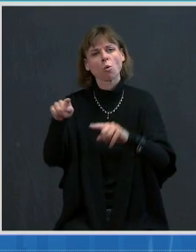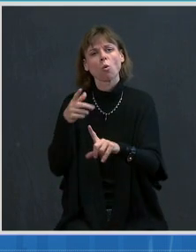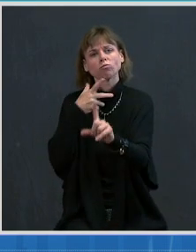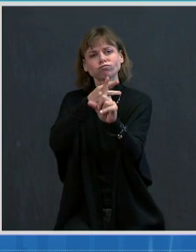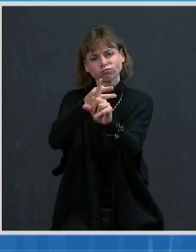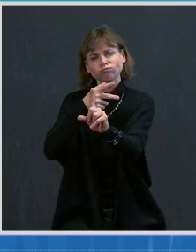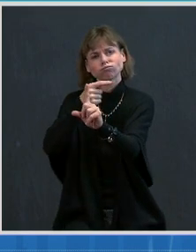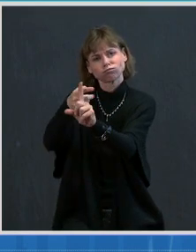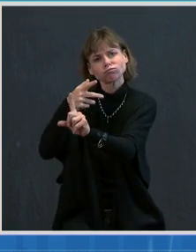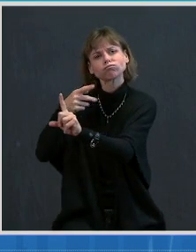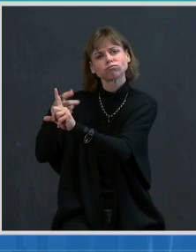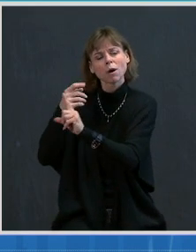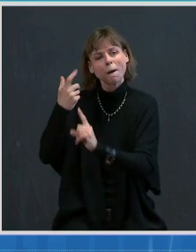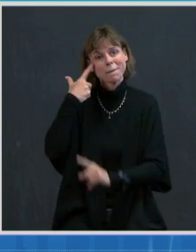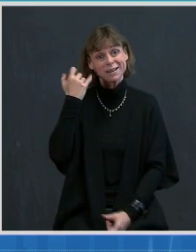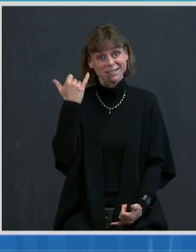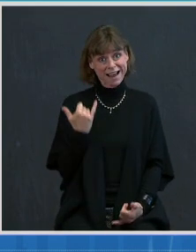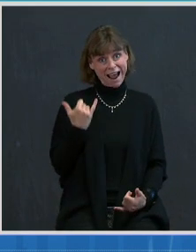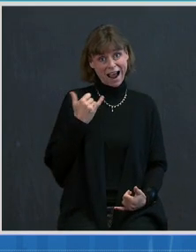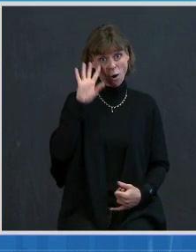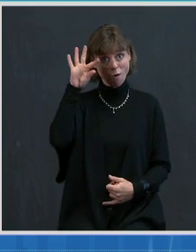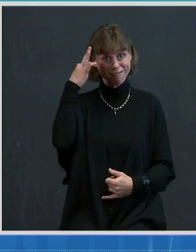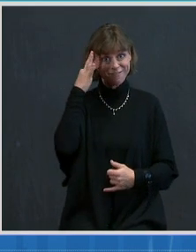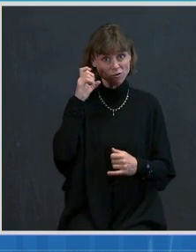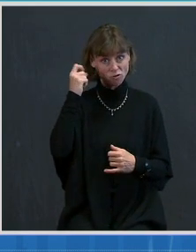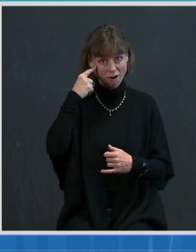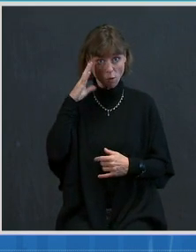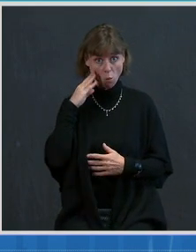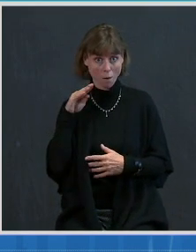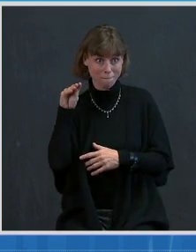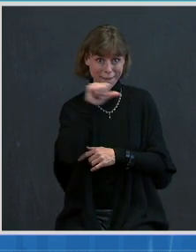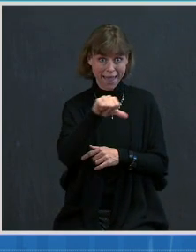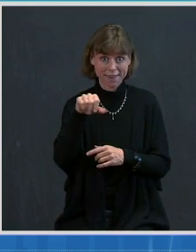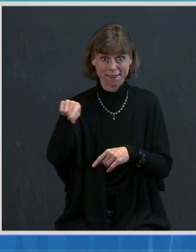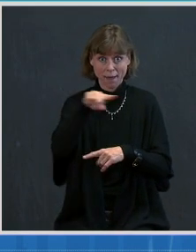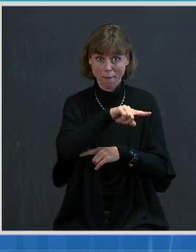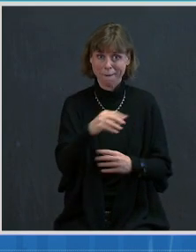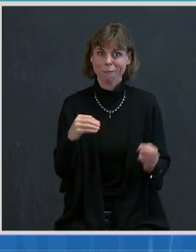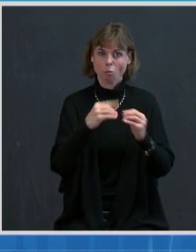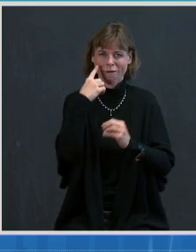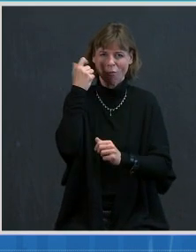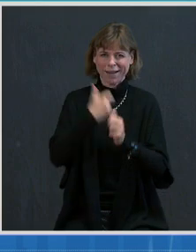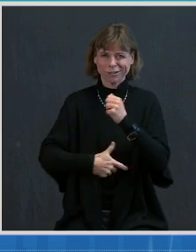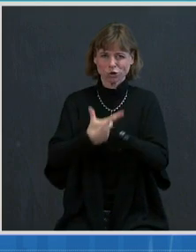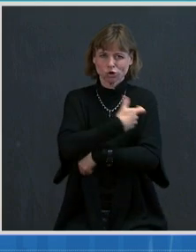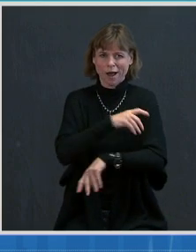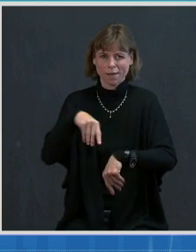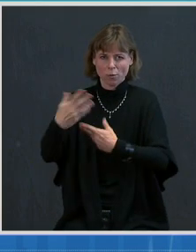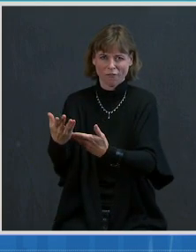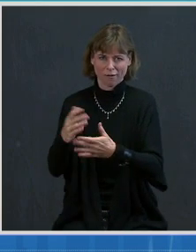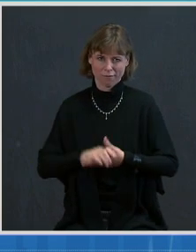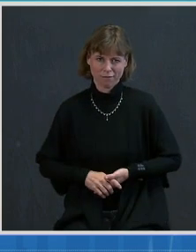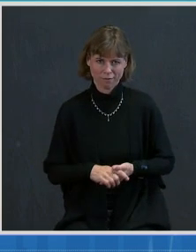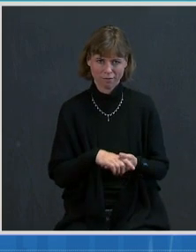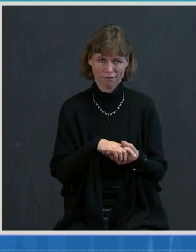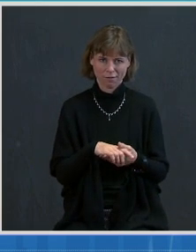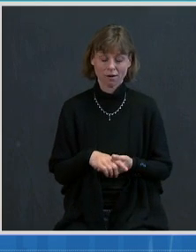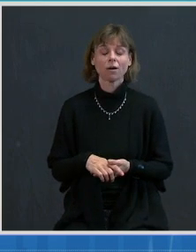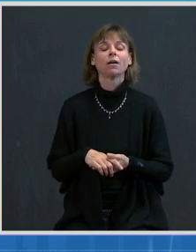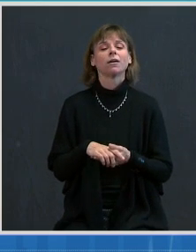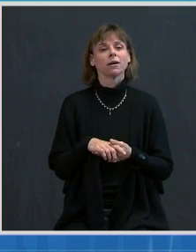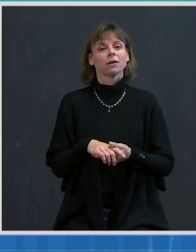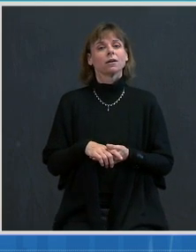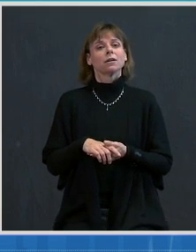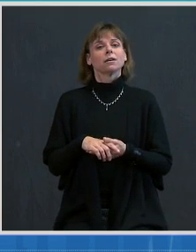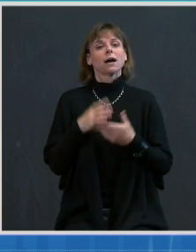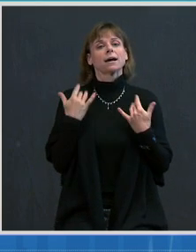because the federal government will now pay them more for each shot they deliver. Now, with that, I will turn it over